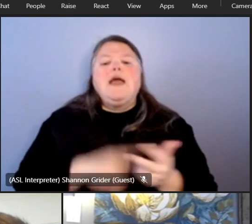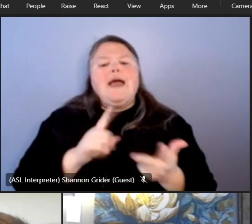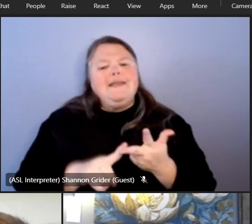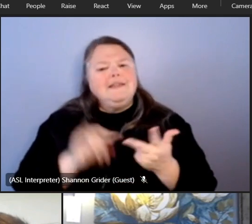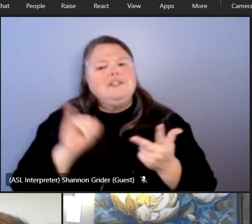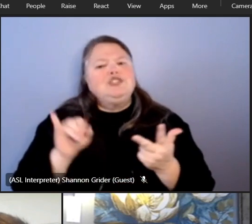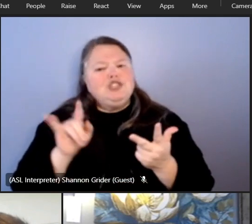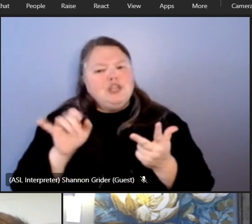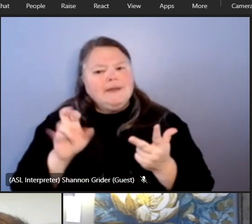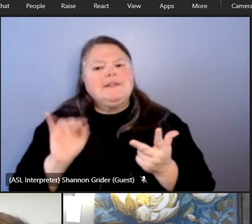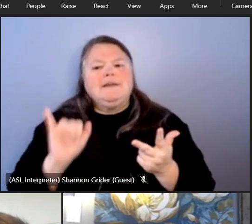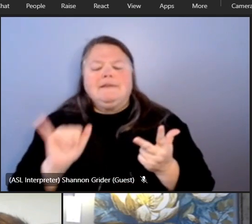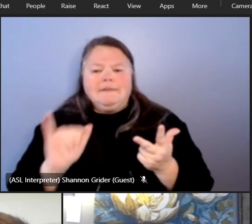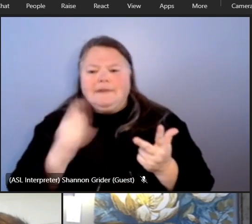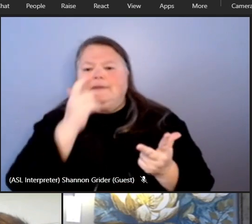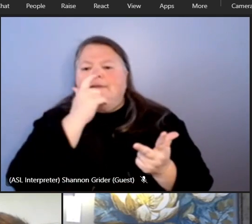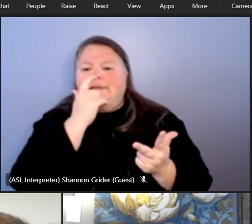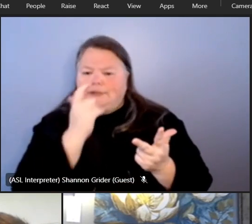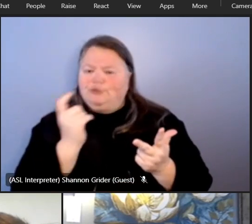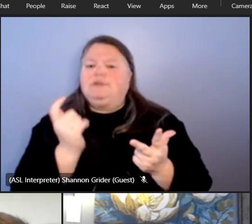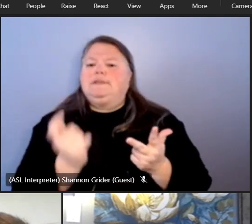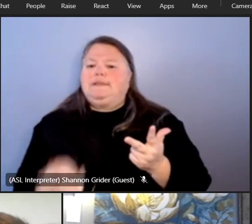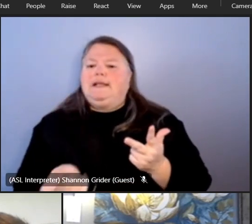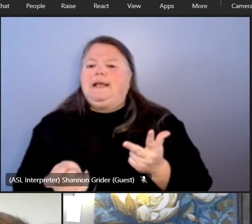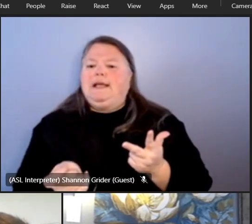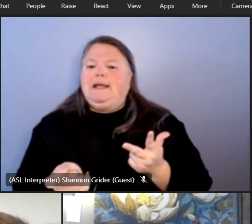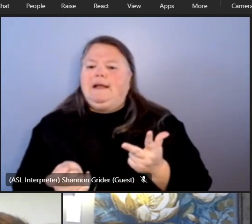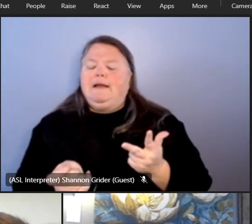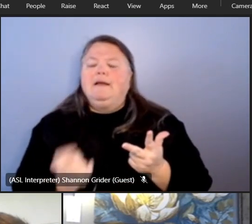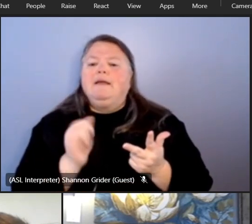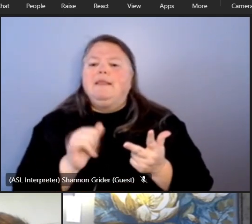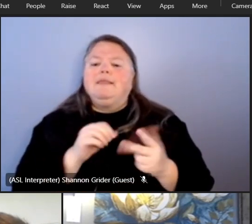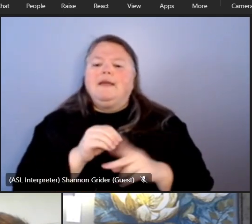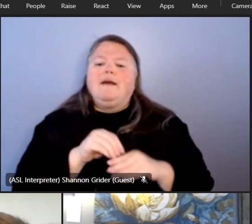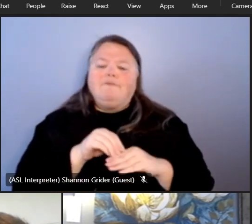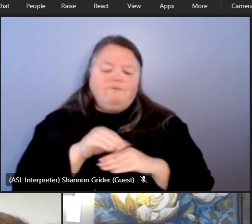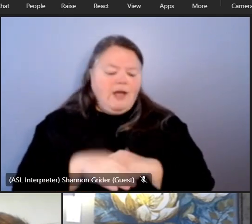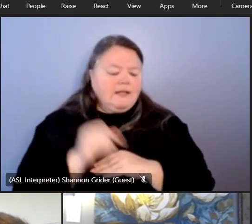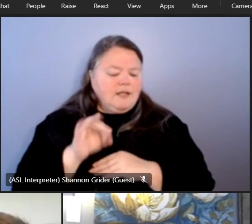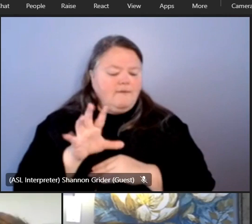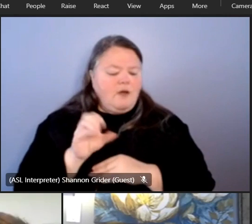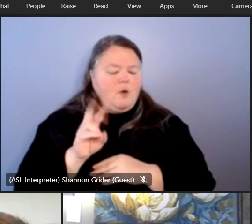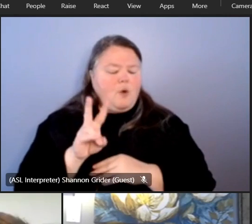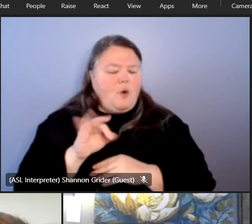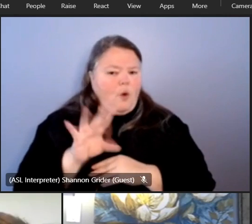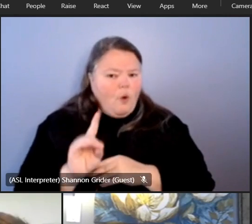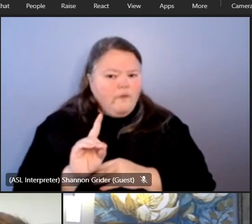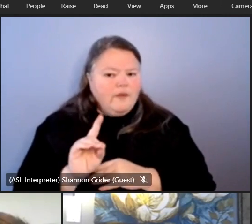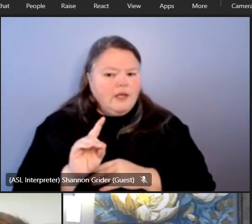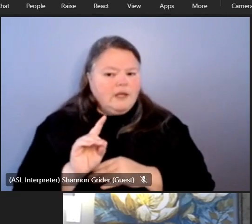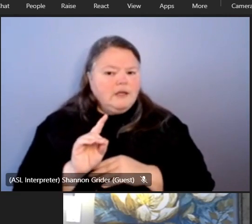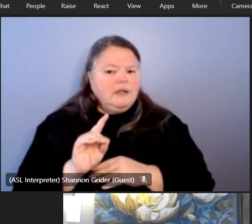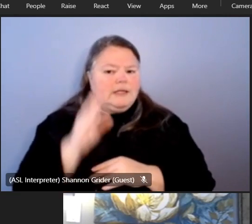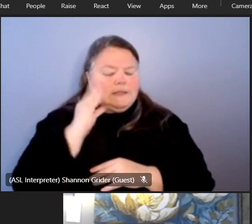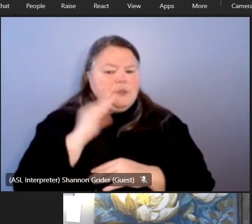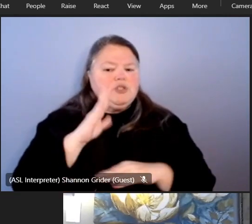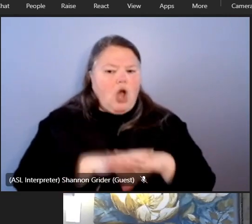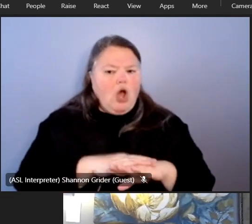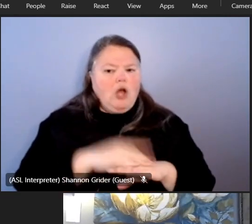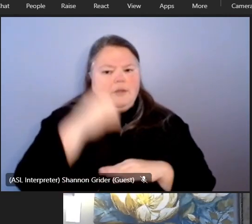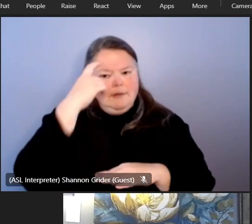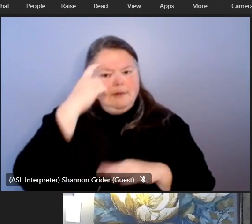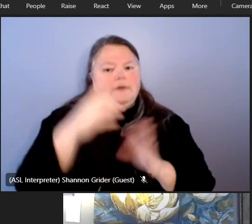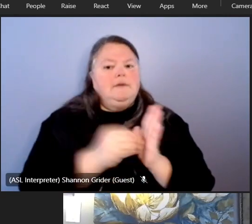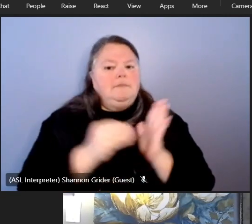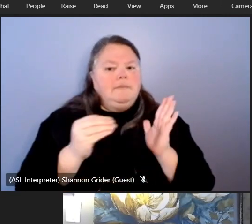really interesting question around what have been the effects of um the covet experience on student mental health there's certainly a lot of